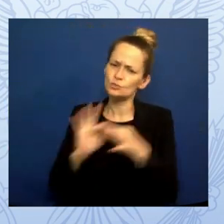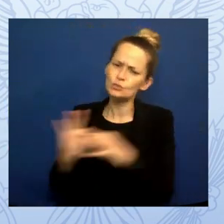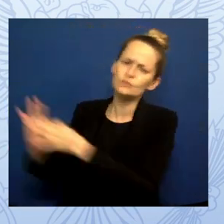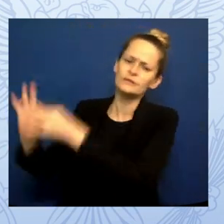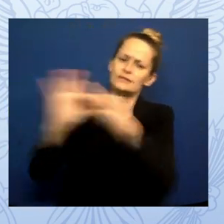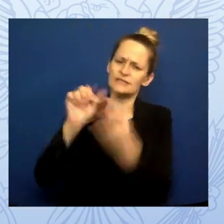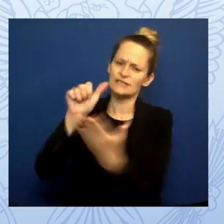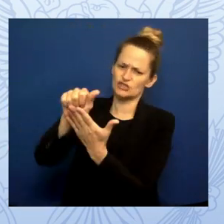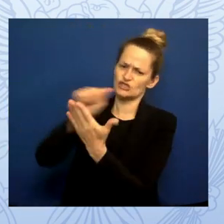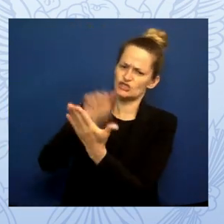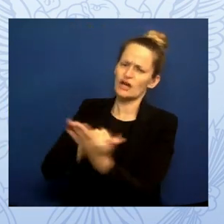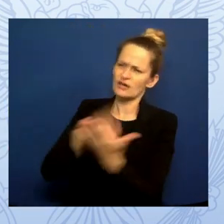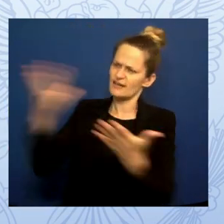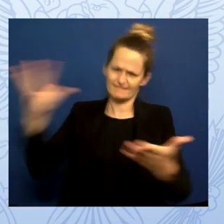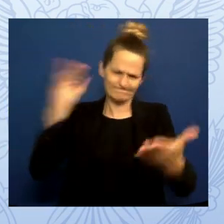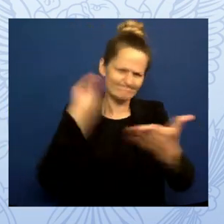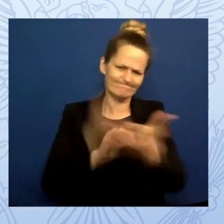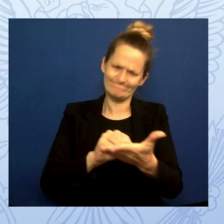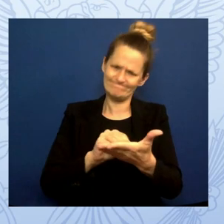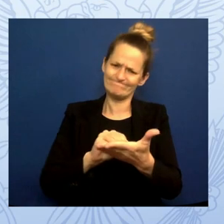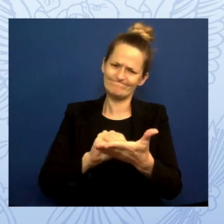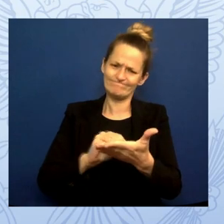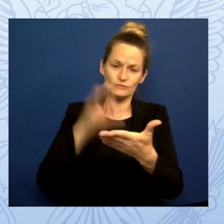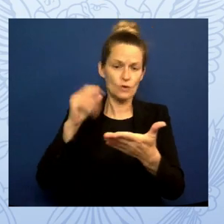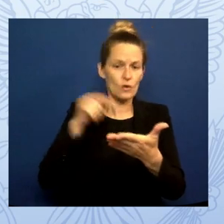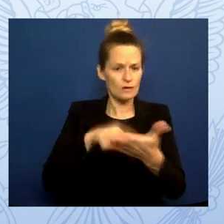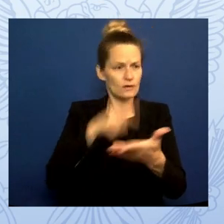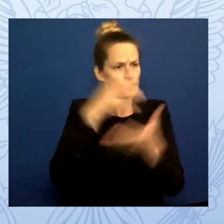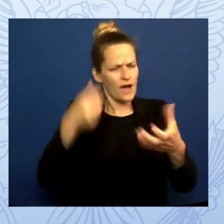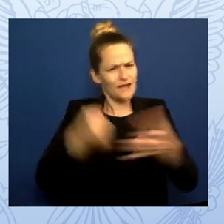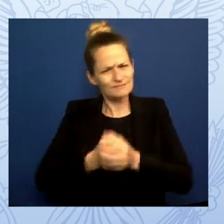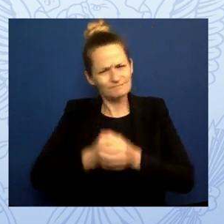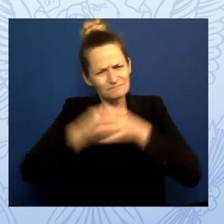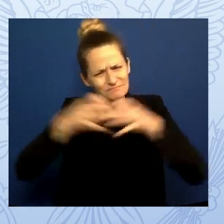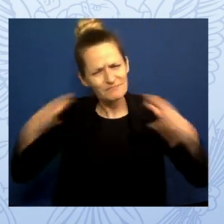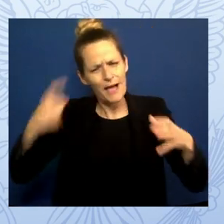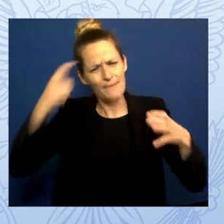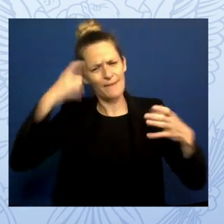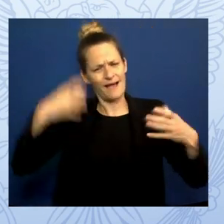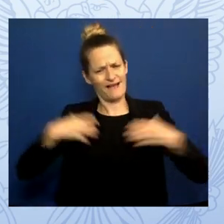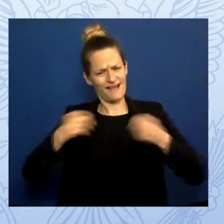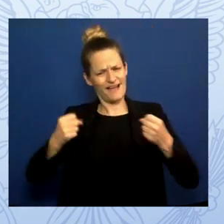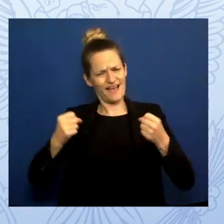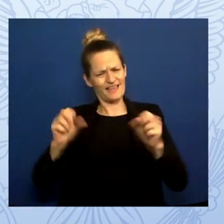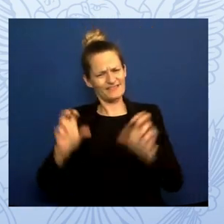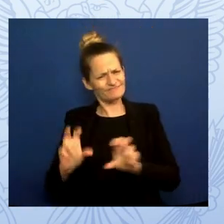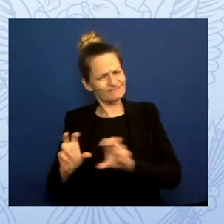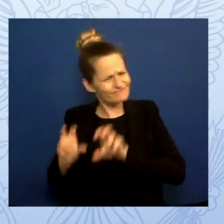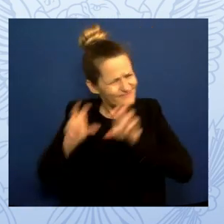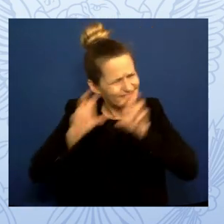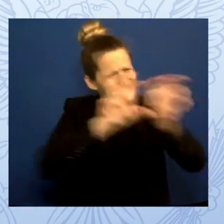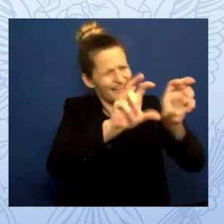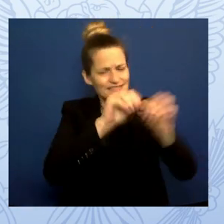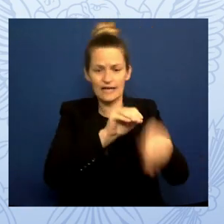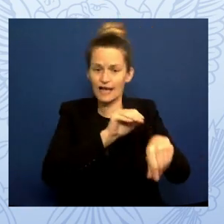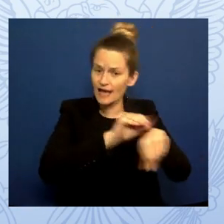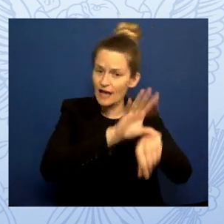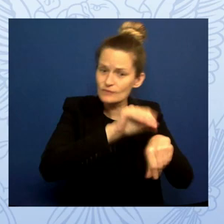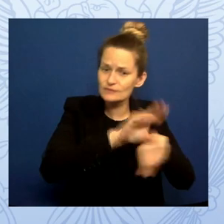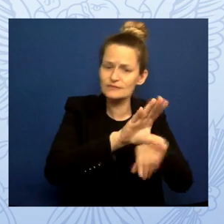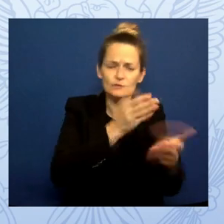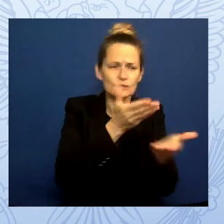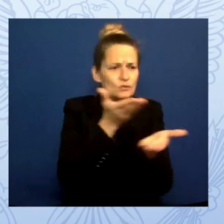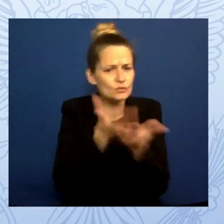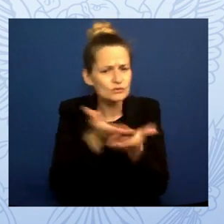mental health workforce and invest in counselors and other mental health resources in our schools. And you can